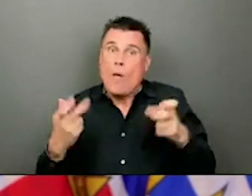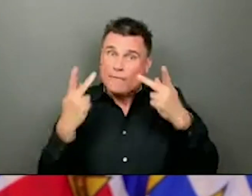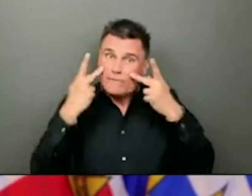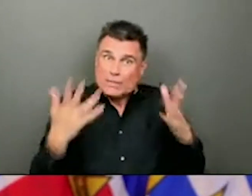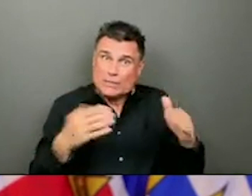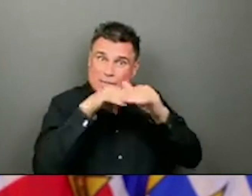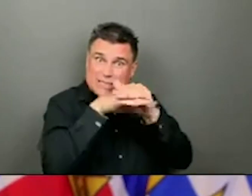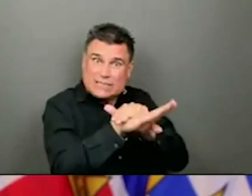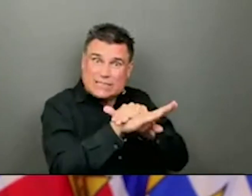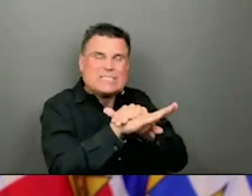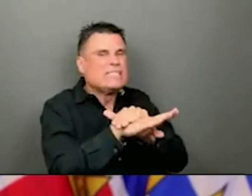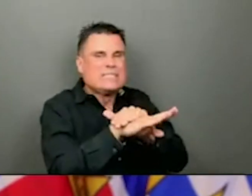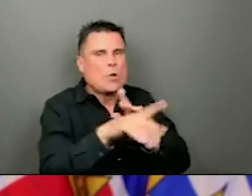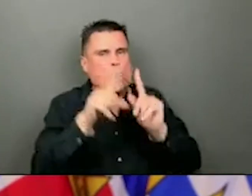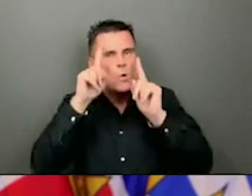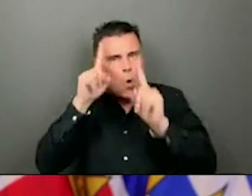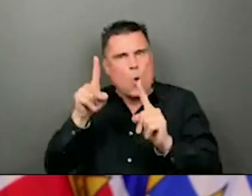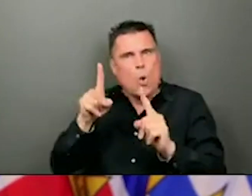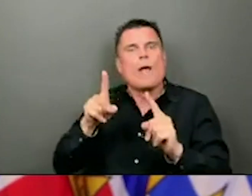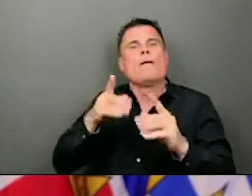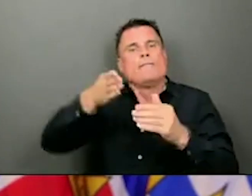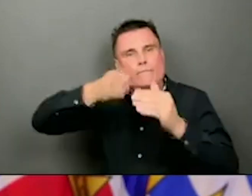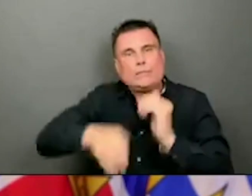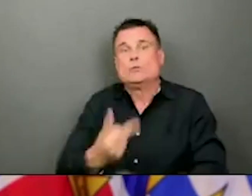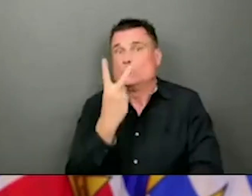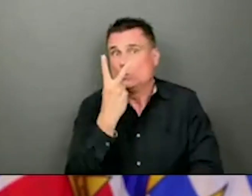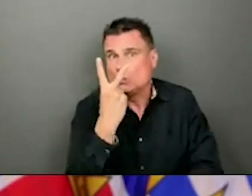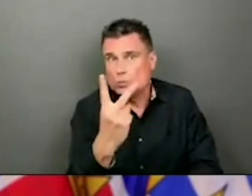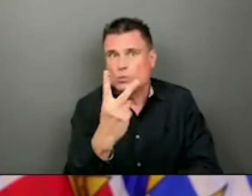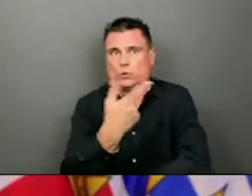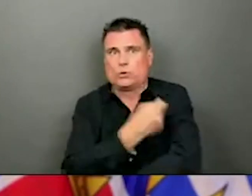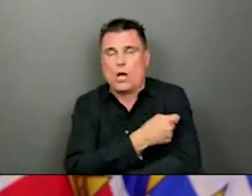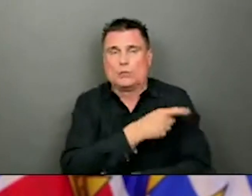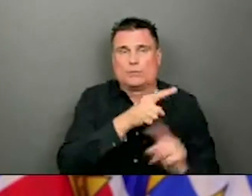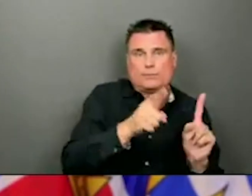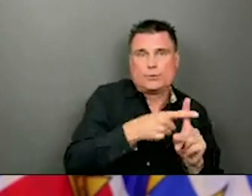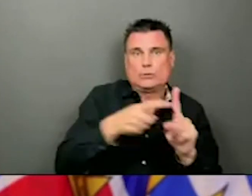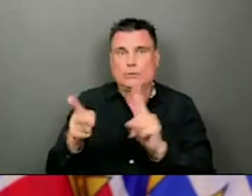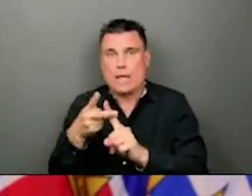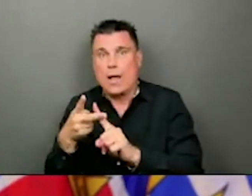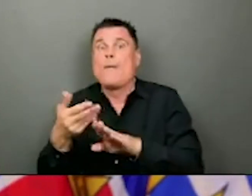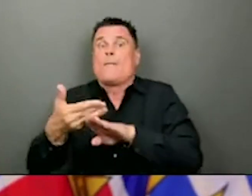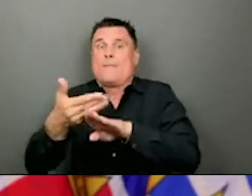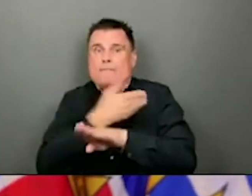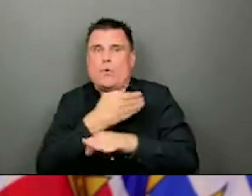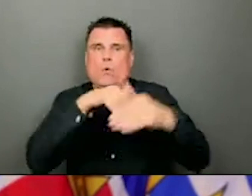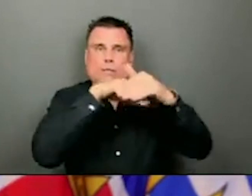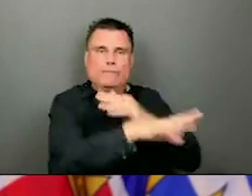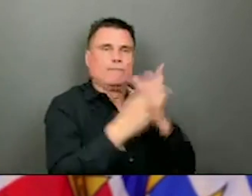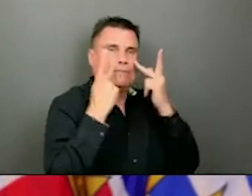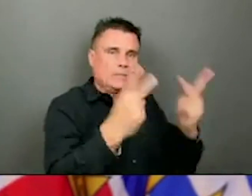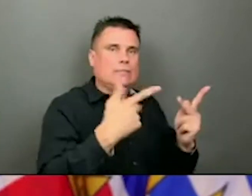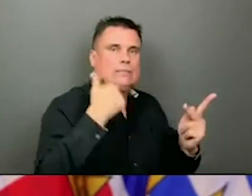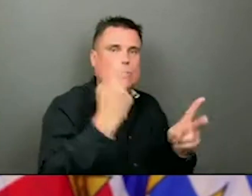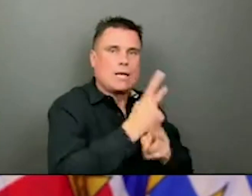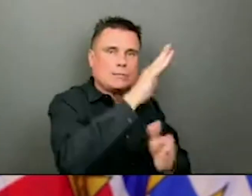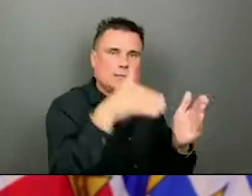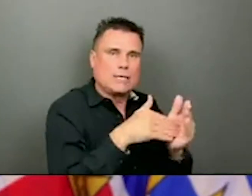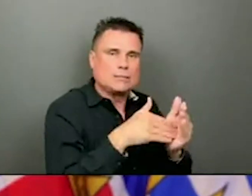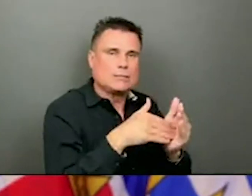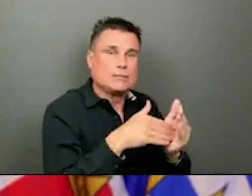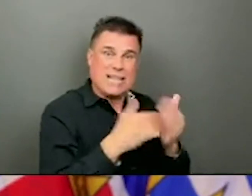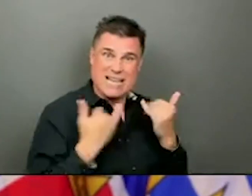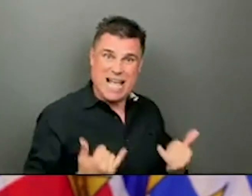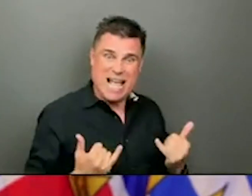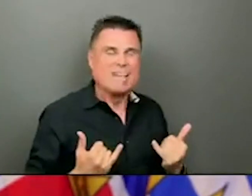We are not at a place yet where we can take off those restrictions in long-term care homes. There is still a